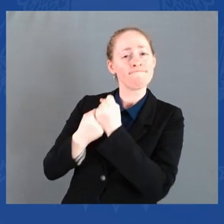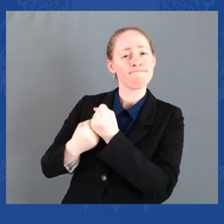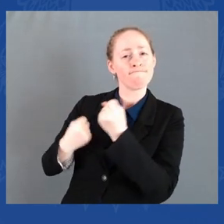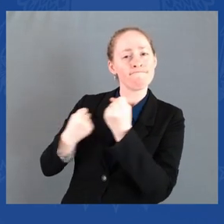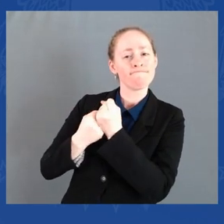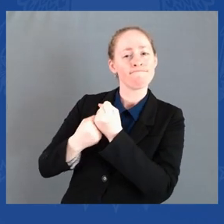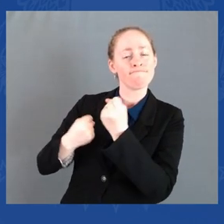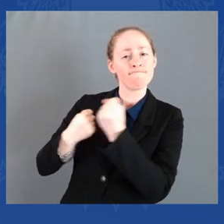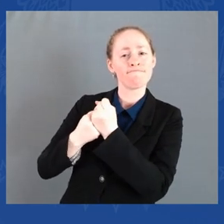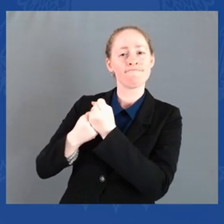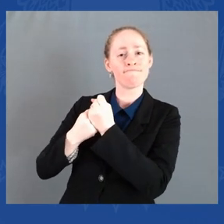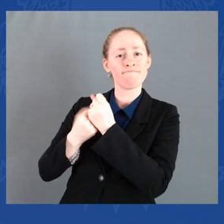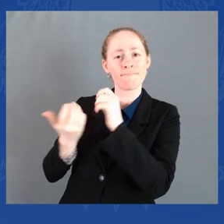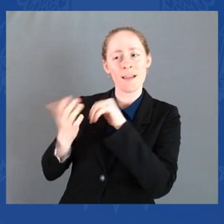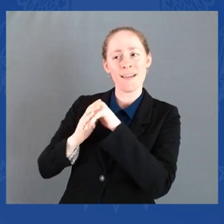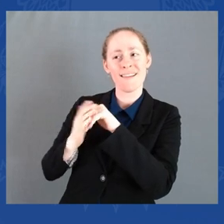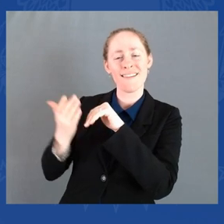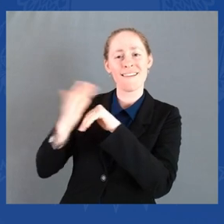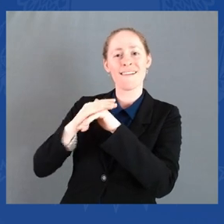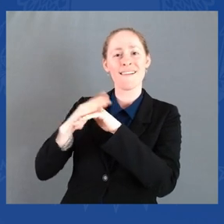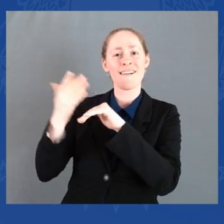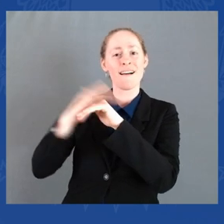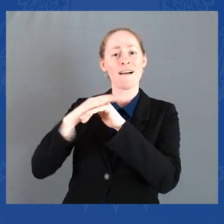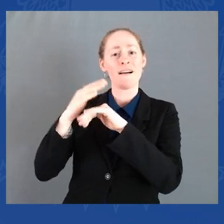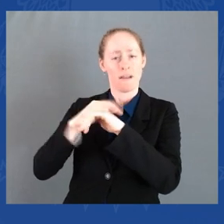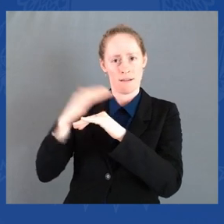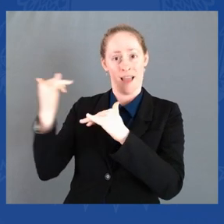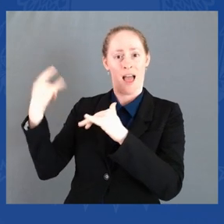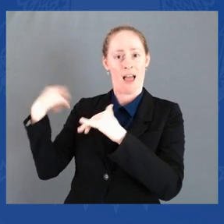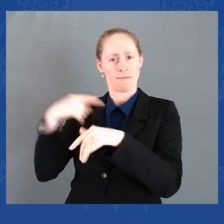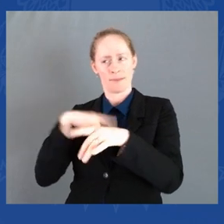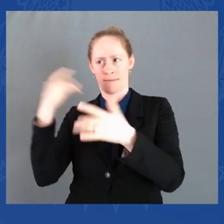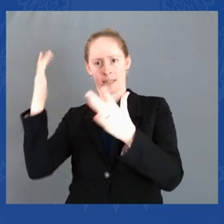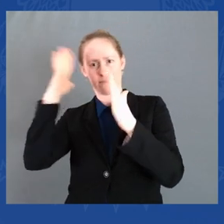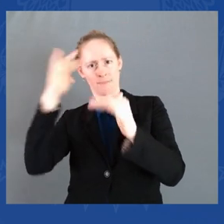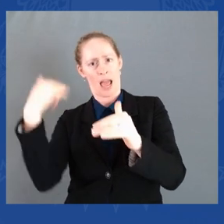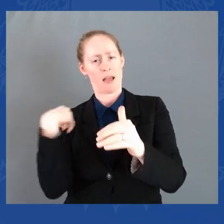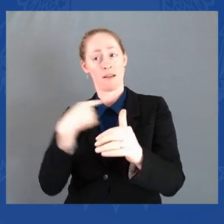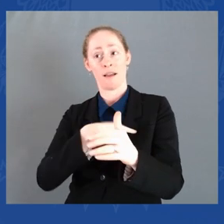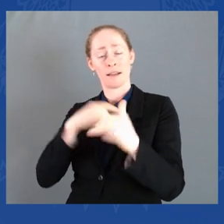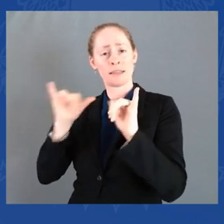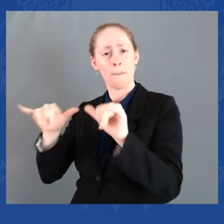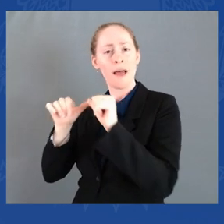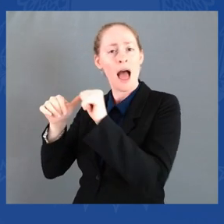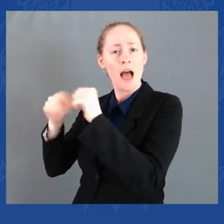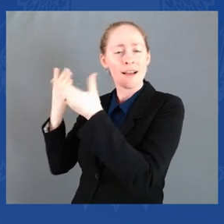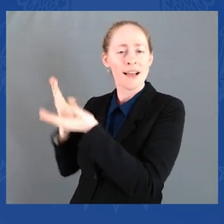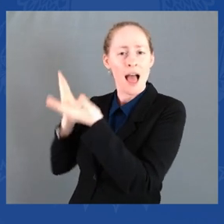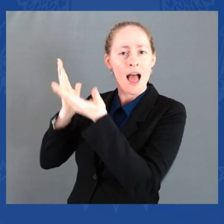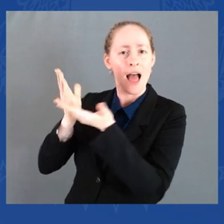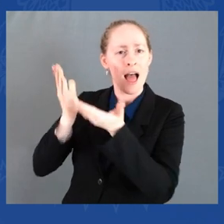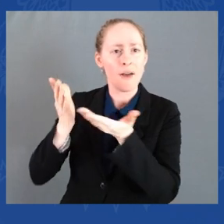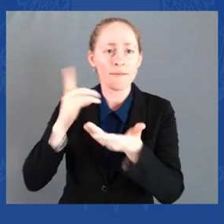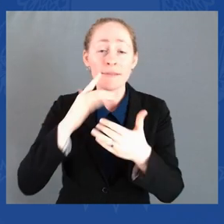including that we are not only clear-eyed, but that we are optimistic